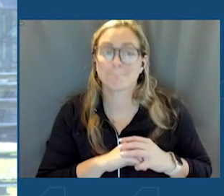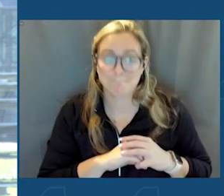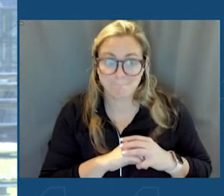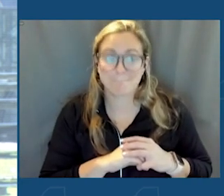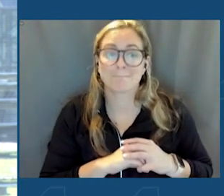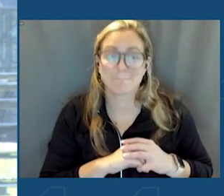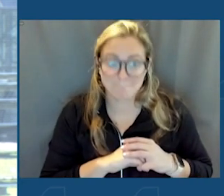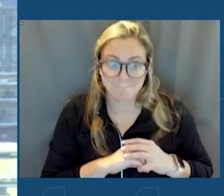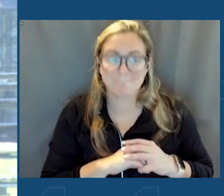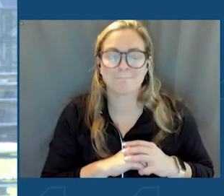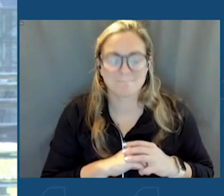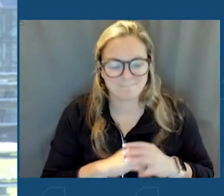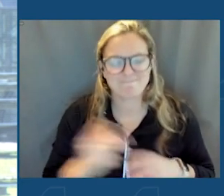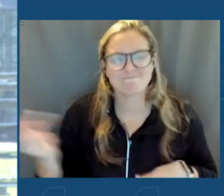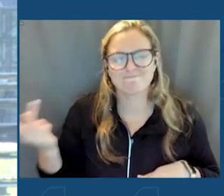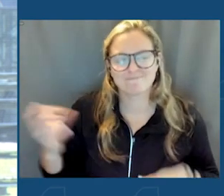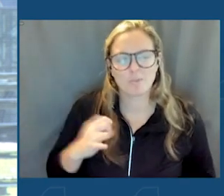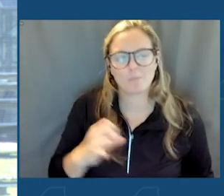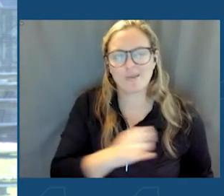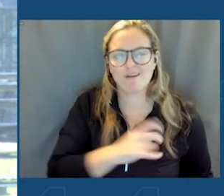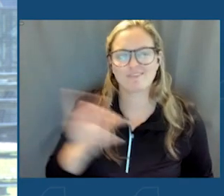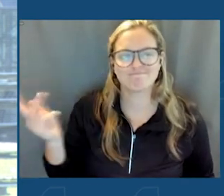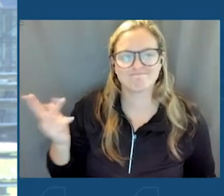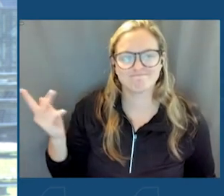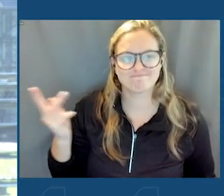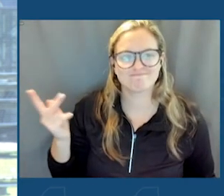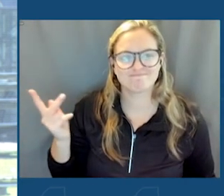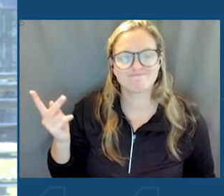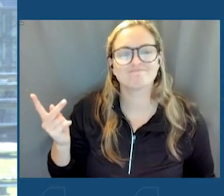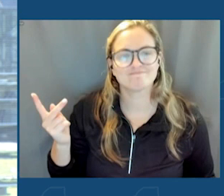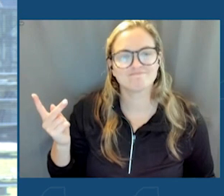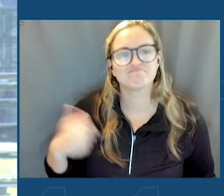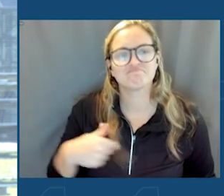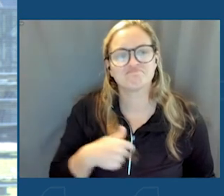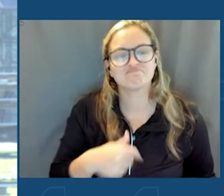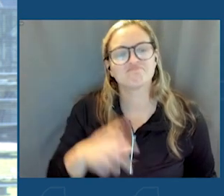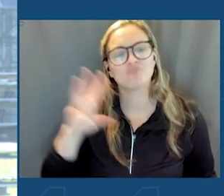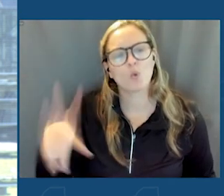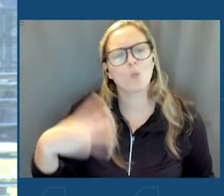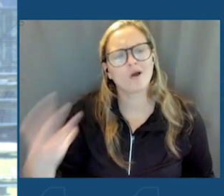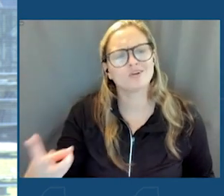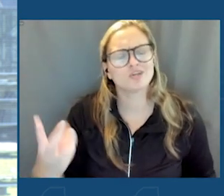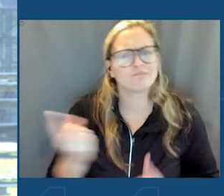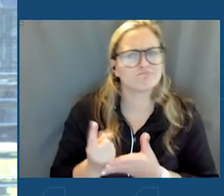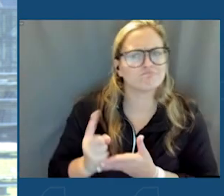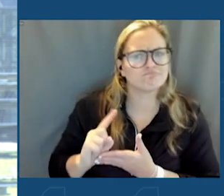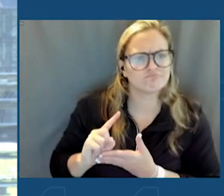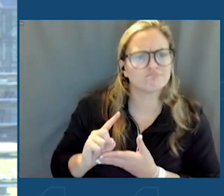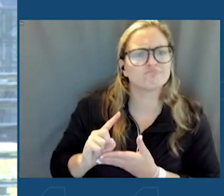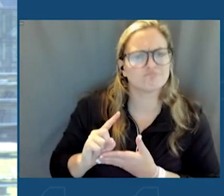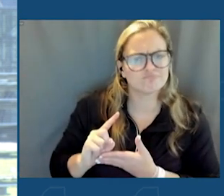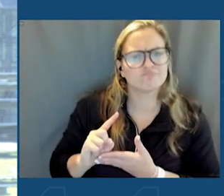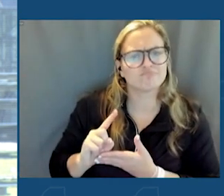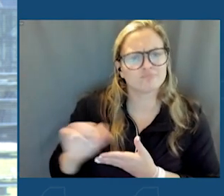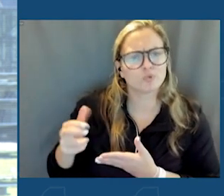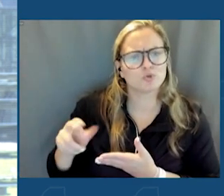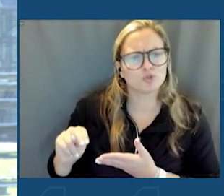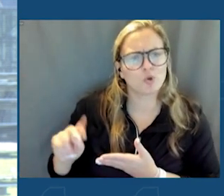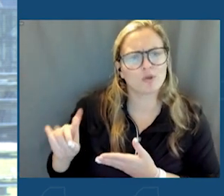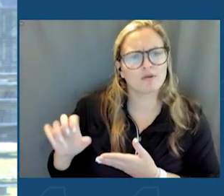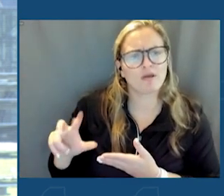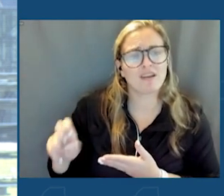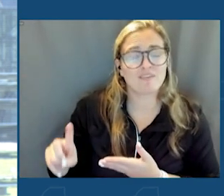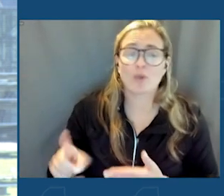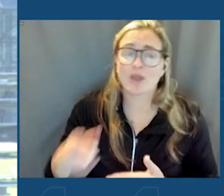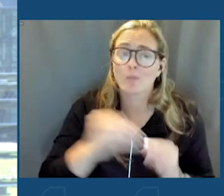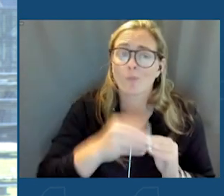The mayor and I were just down in Washington about a week ago showing them what we're made out of. And we definitely had more fun in our room than